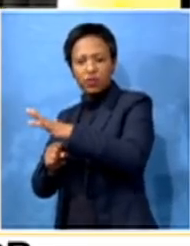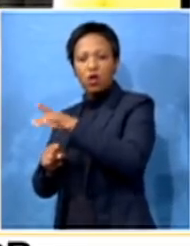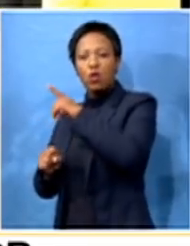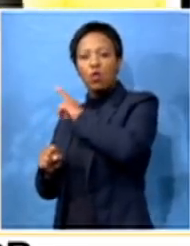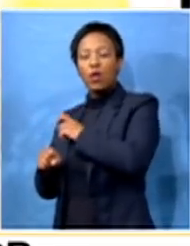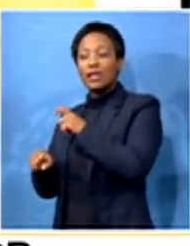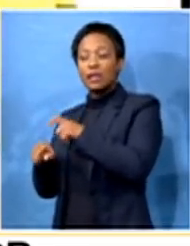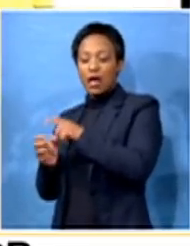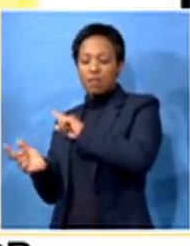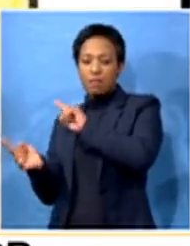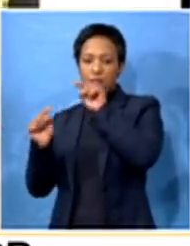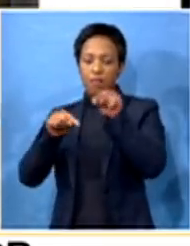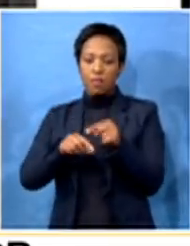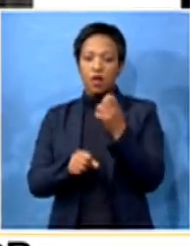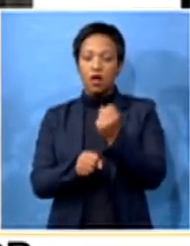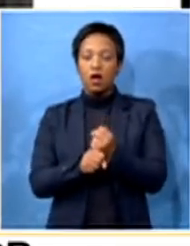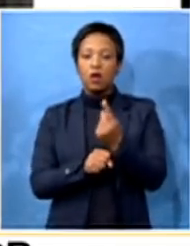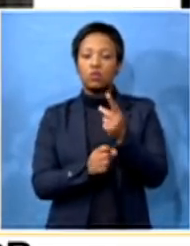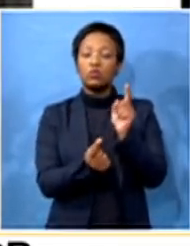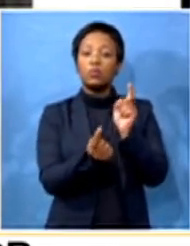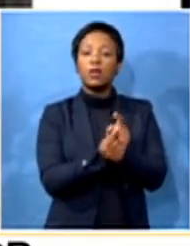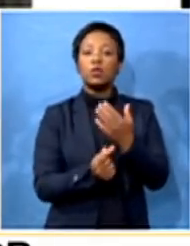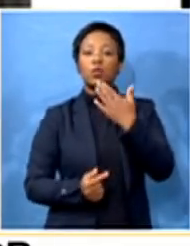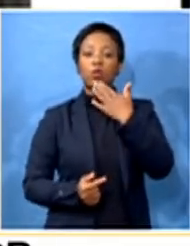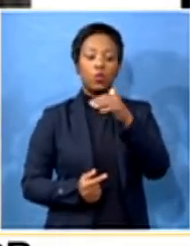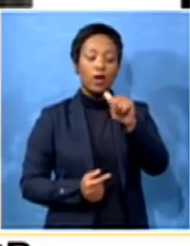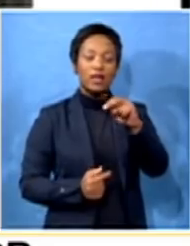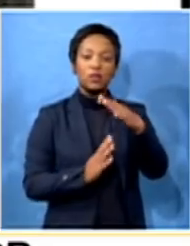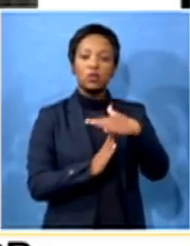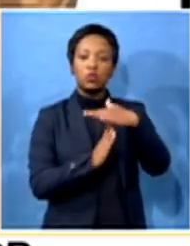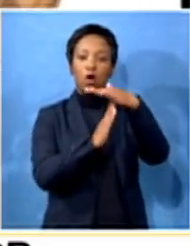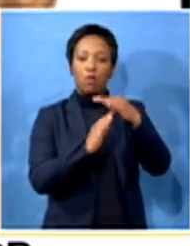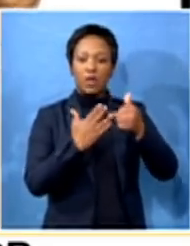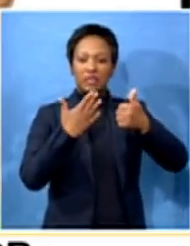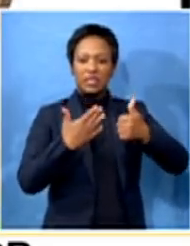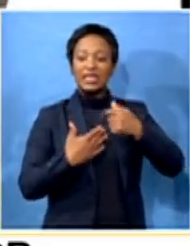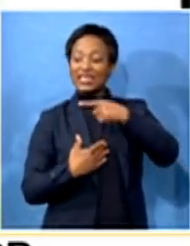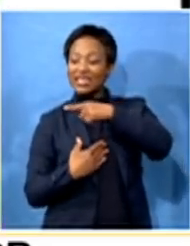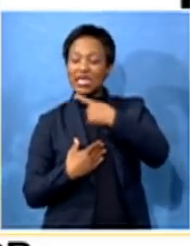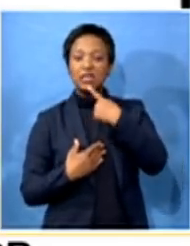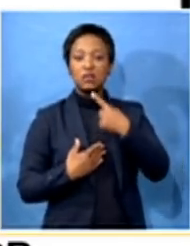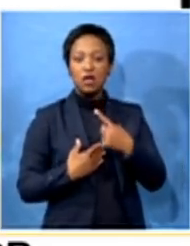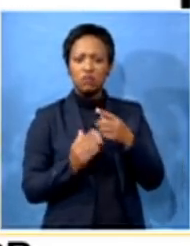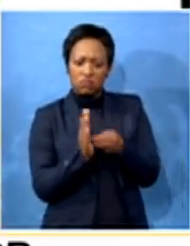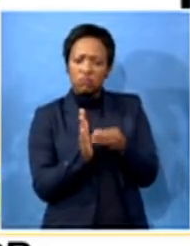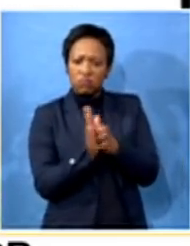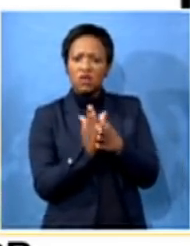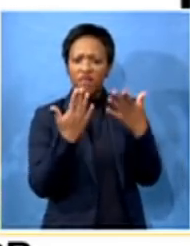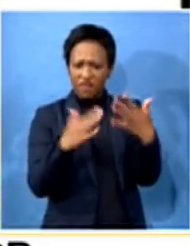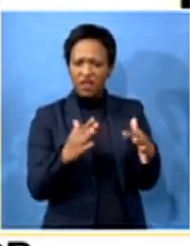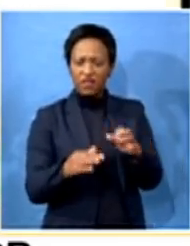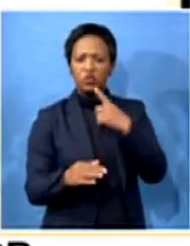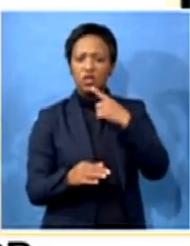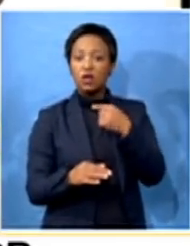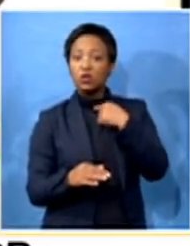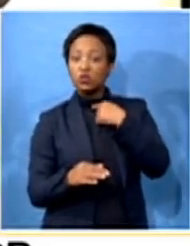up to Gauteng to meet with the ANC's top six, that is what she said. She's on record as having said that, that you